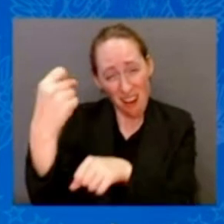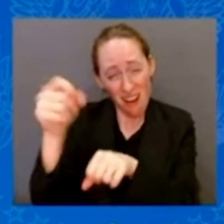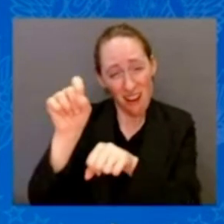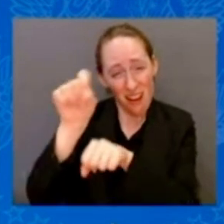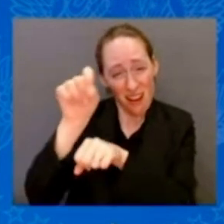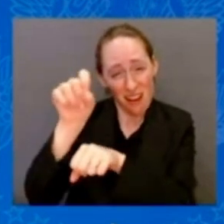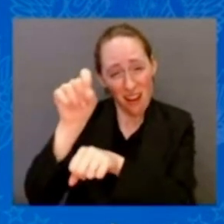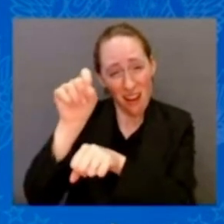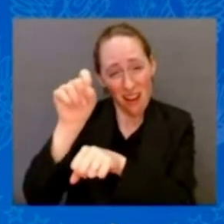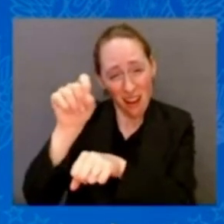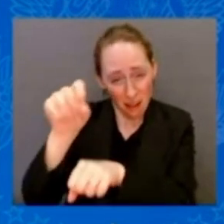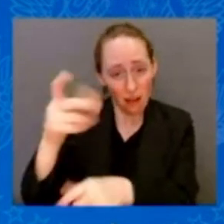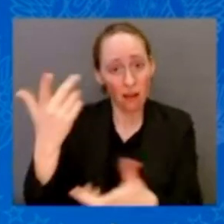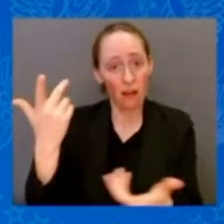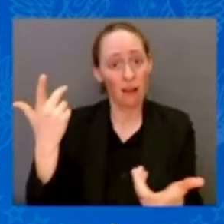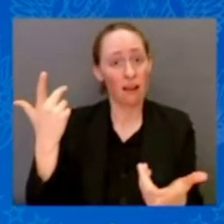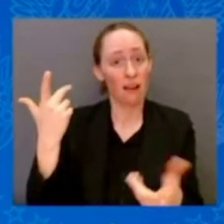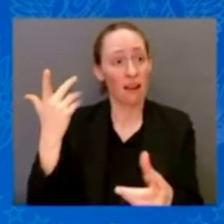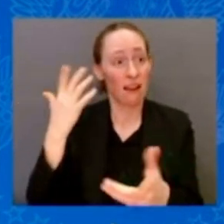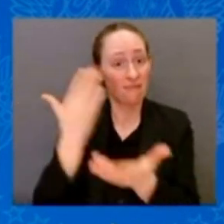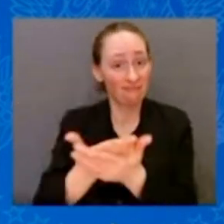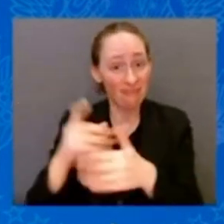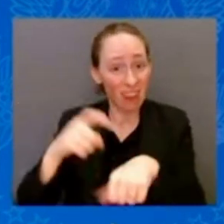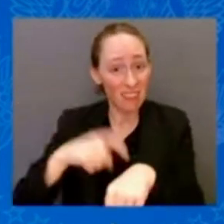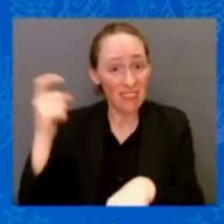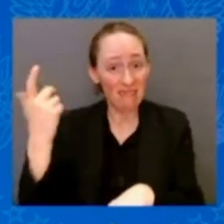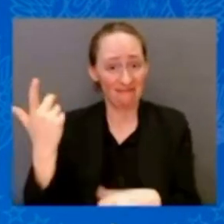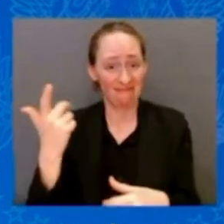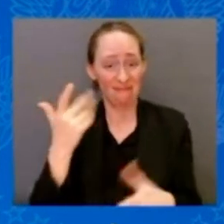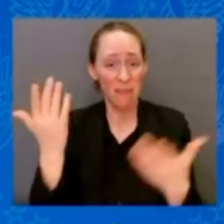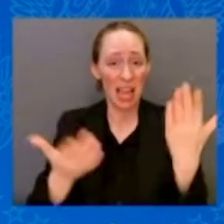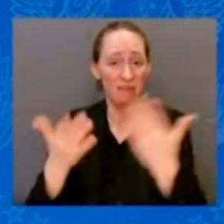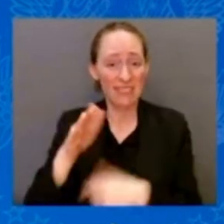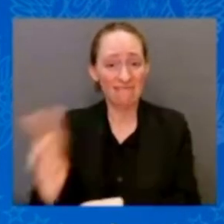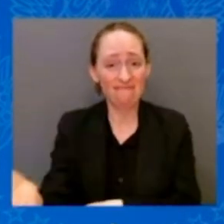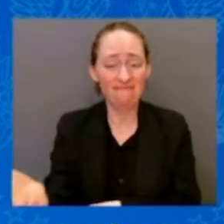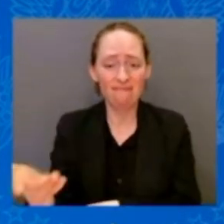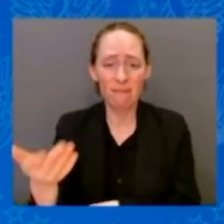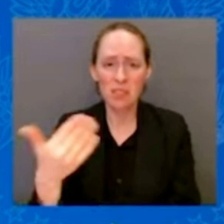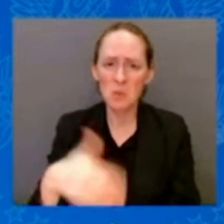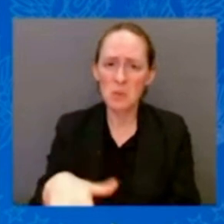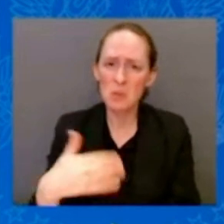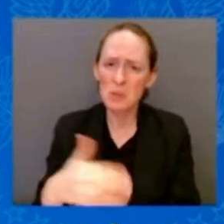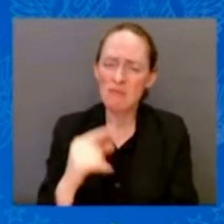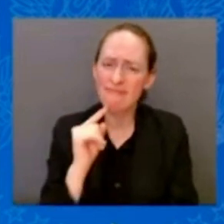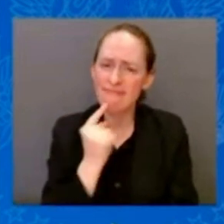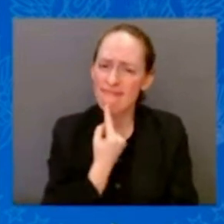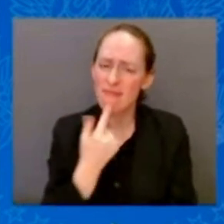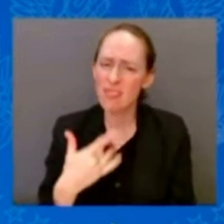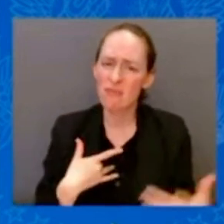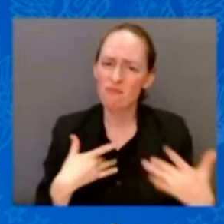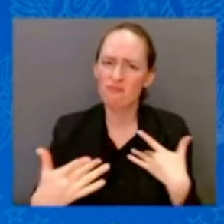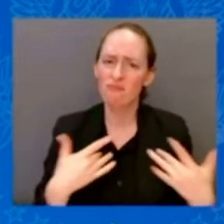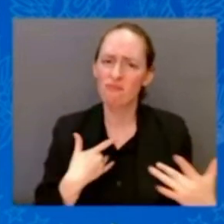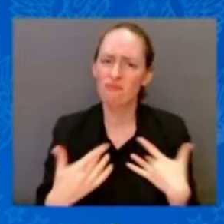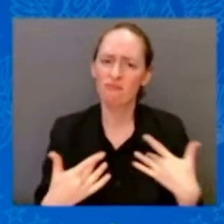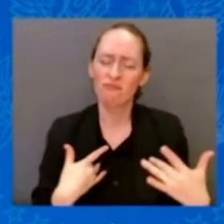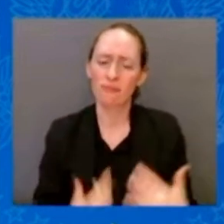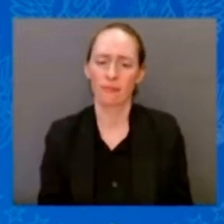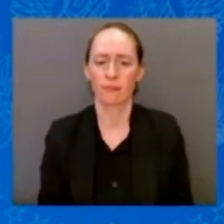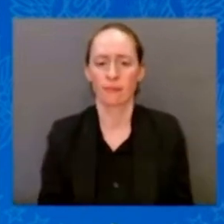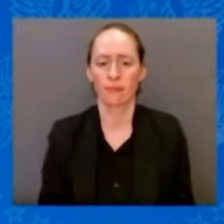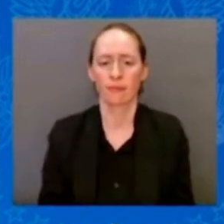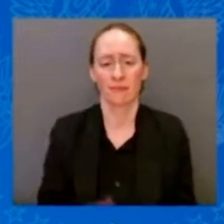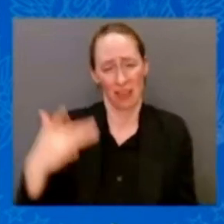statistic. The only reason Medicare expansion hasn't happened here is politics. It's time to